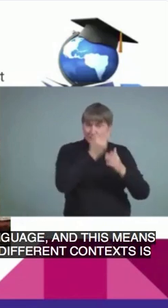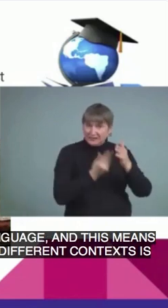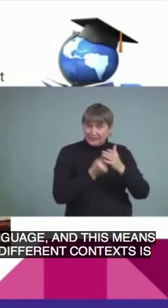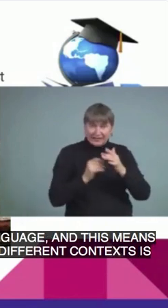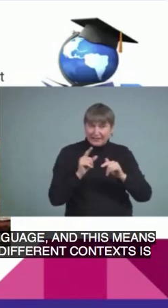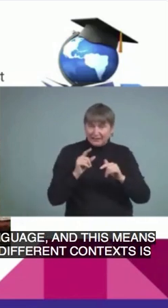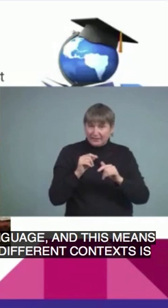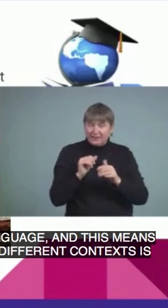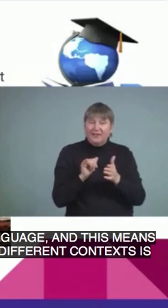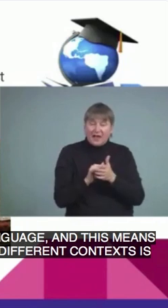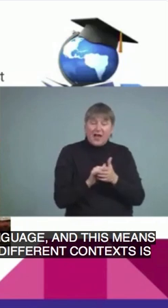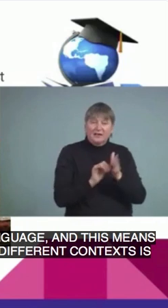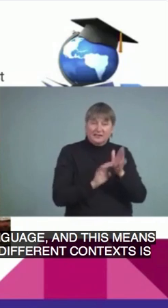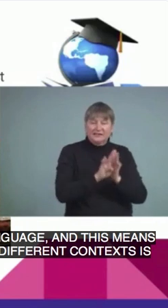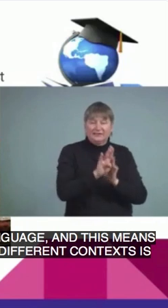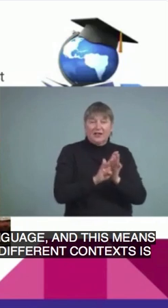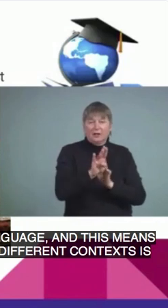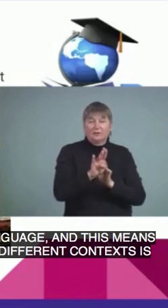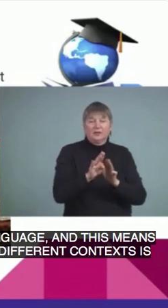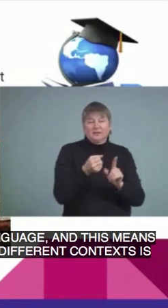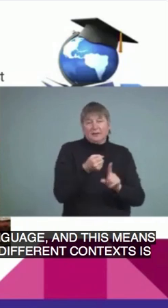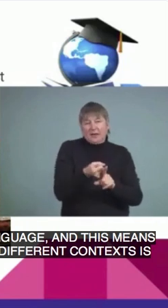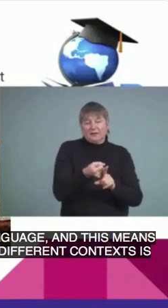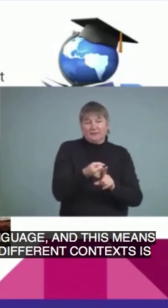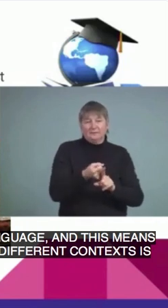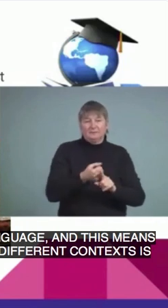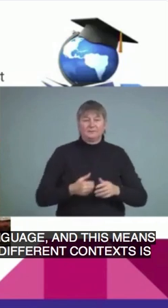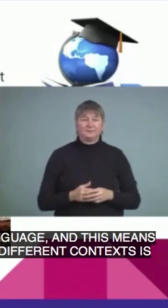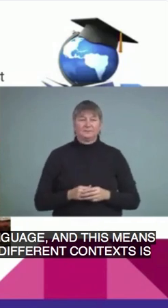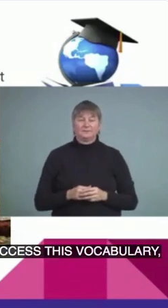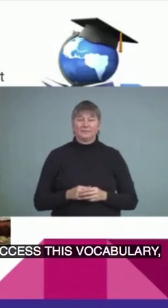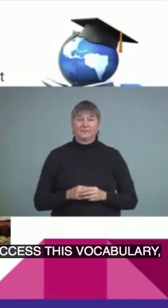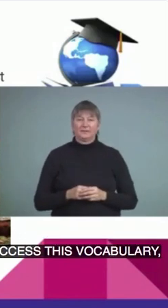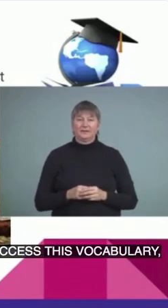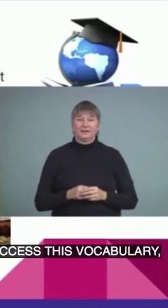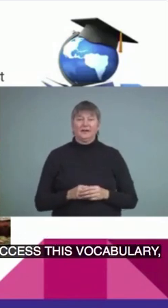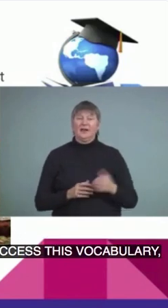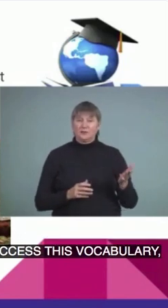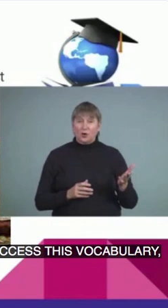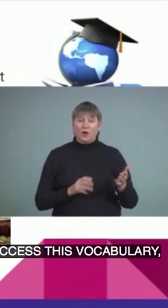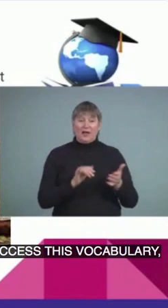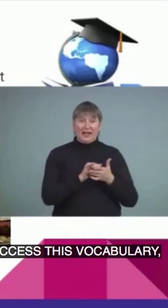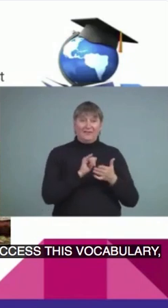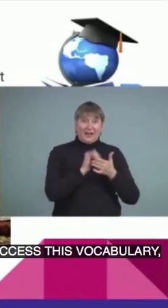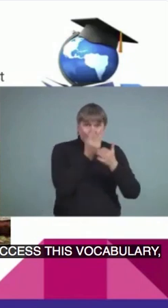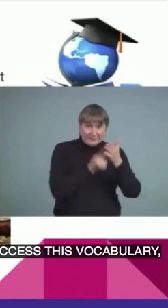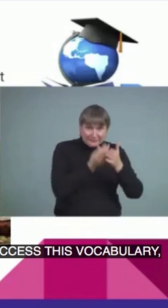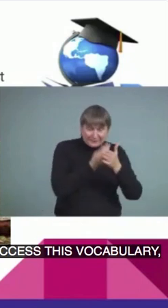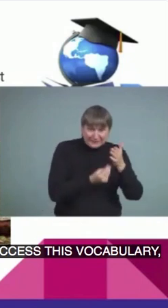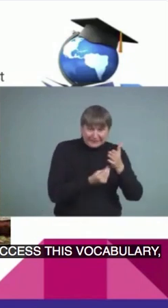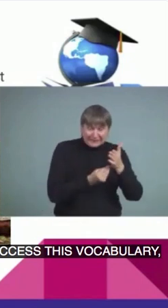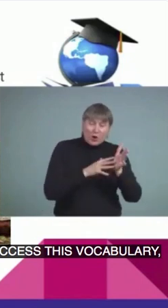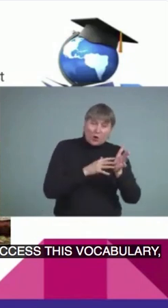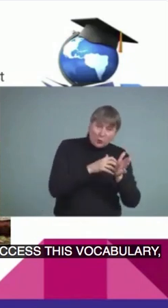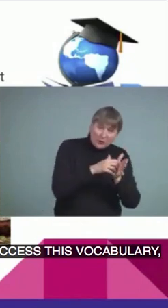that development is impacted. And again, how this impacts literacy in that when